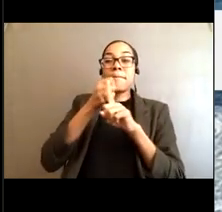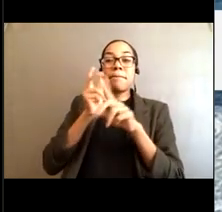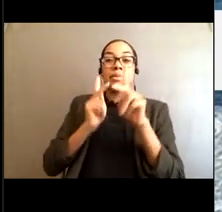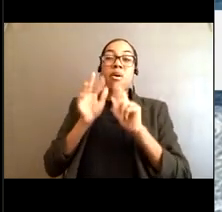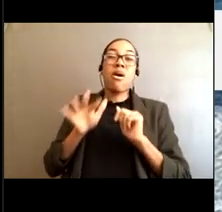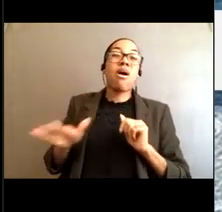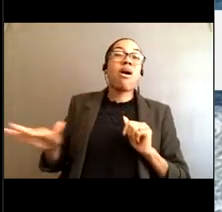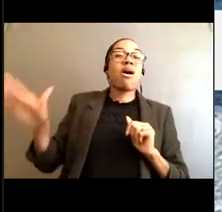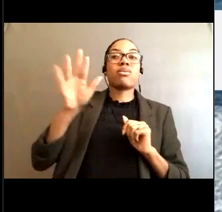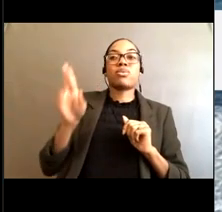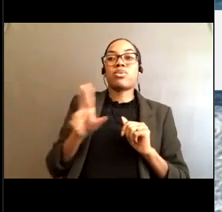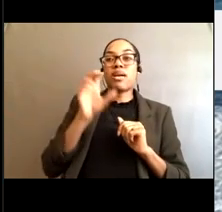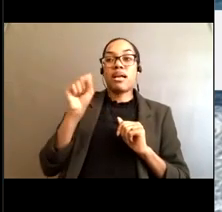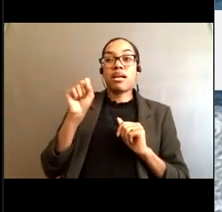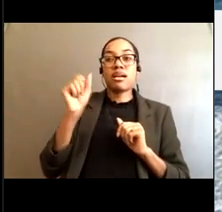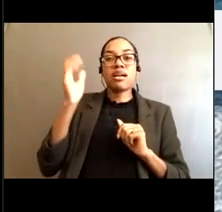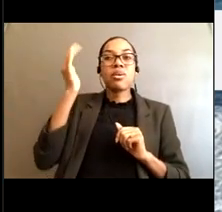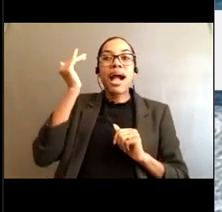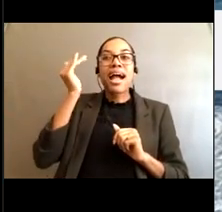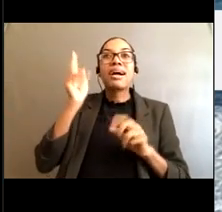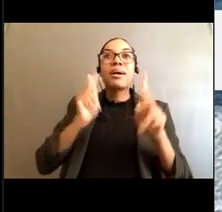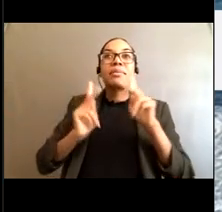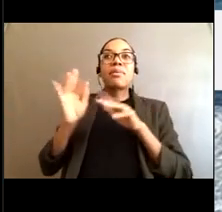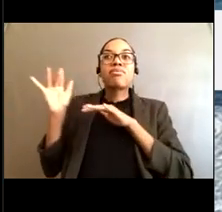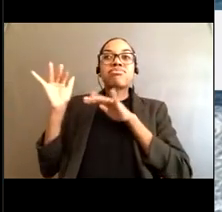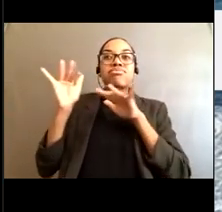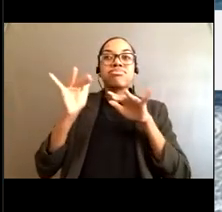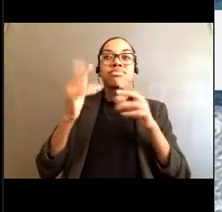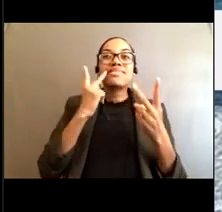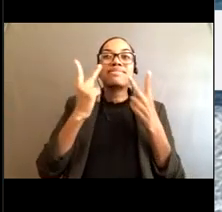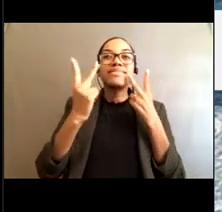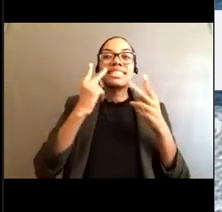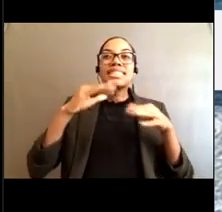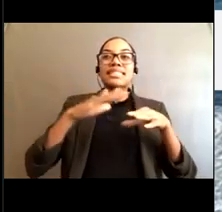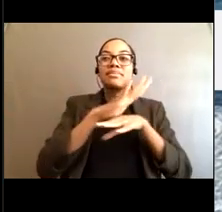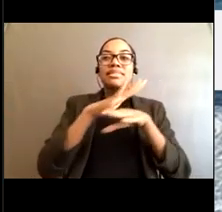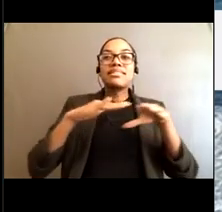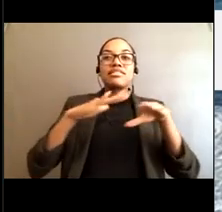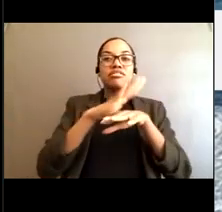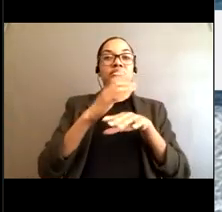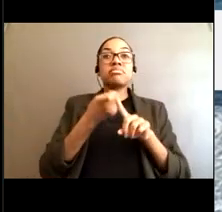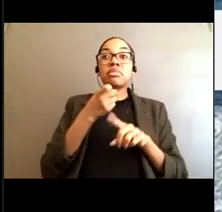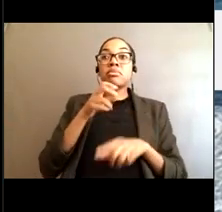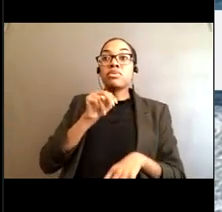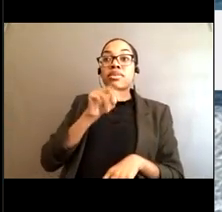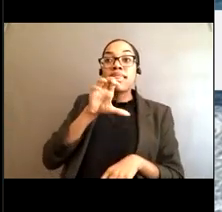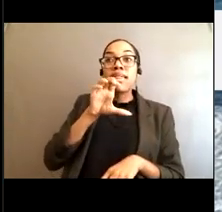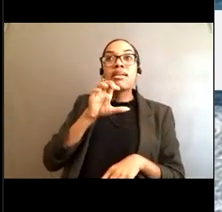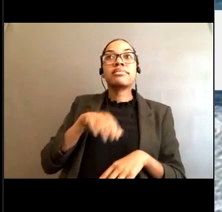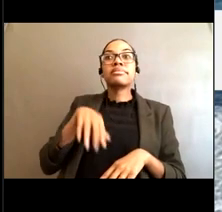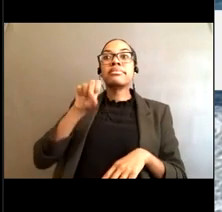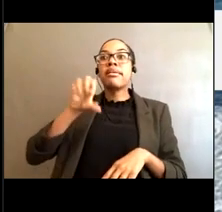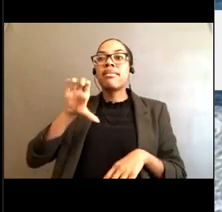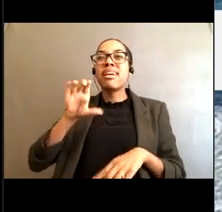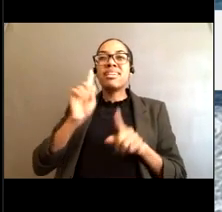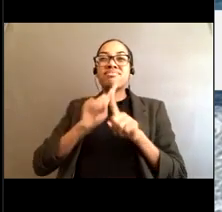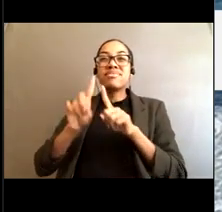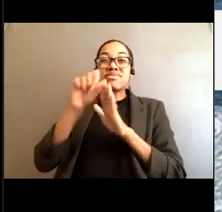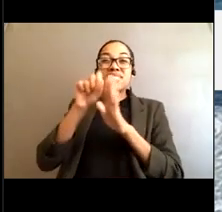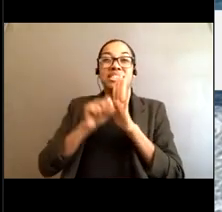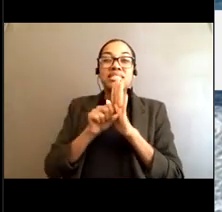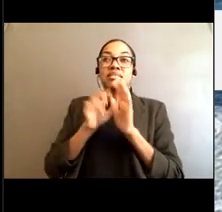about it, people visit our beaches from not only all across the country, but from all over the world come on vacation